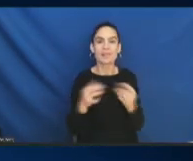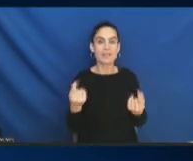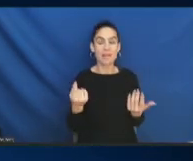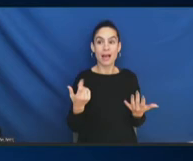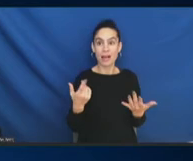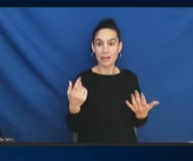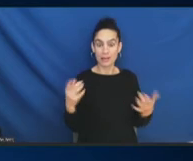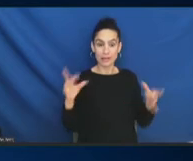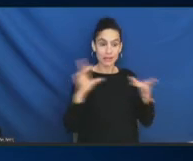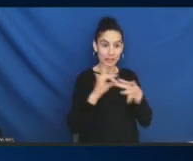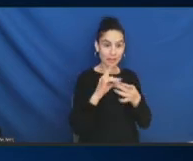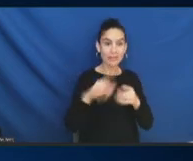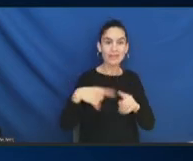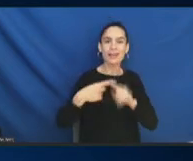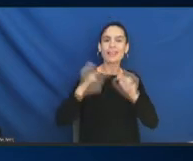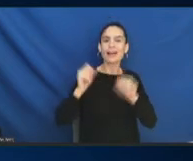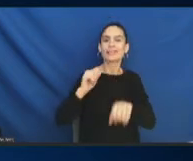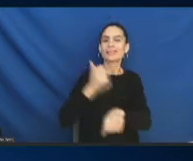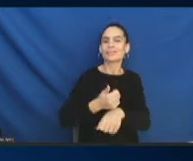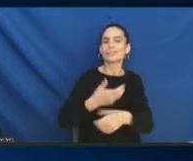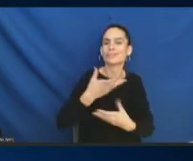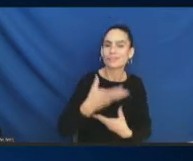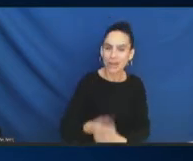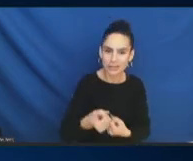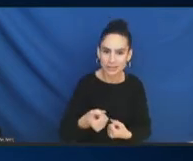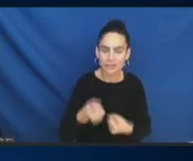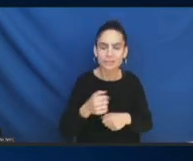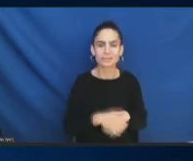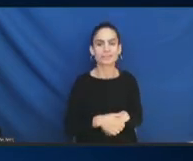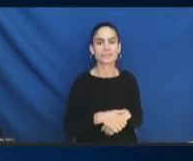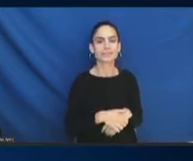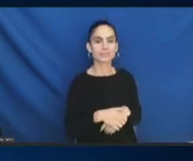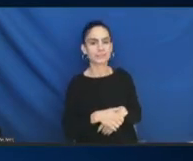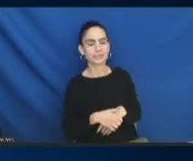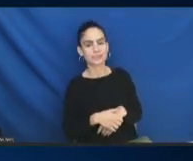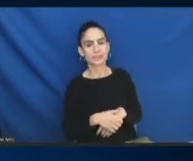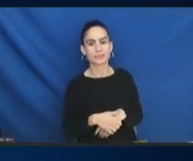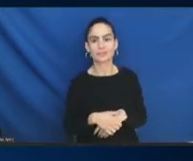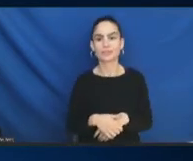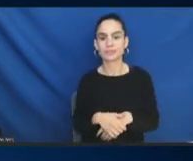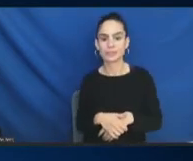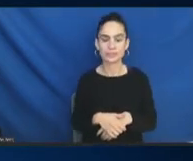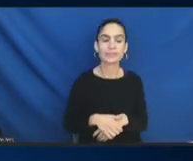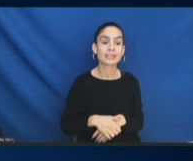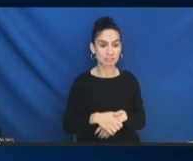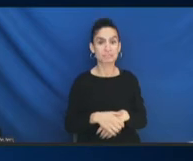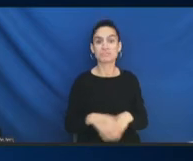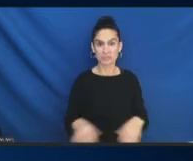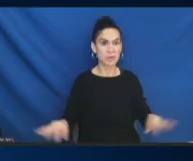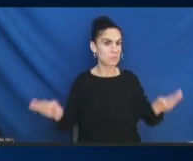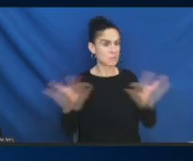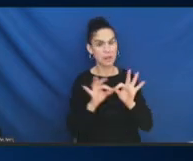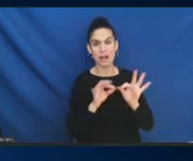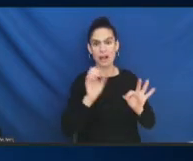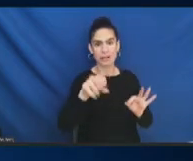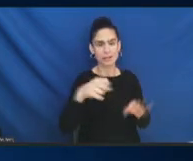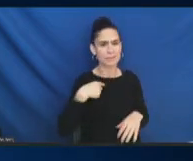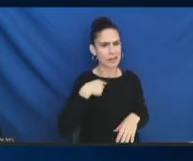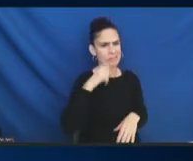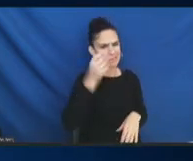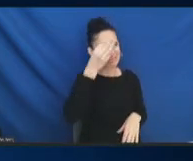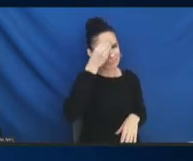Ai-jen, that is such an incredibly important point. I think for all of us just to keep in mind, especially through the subcommittees, that